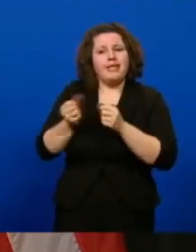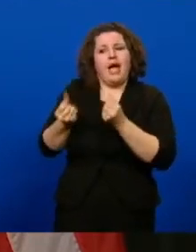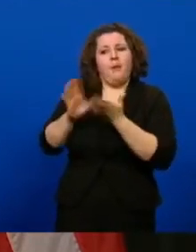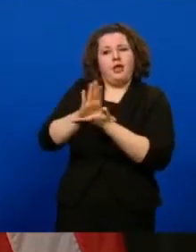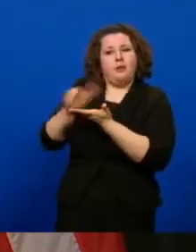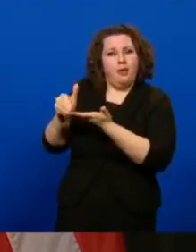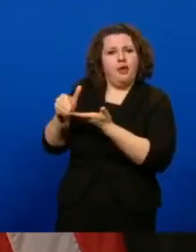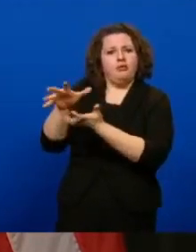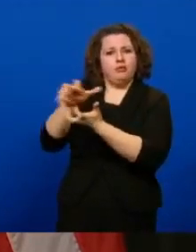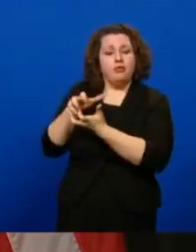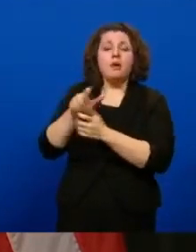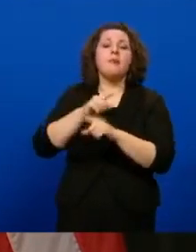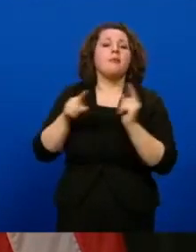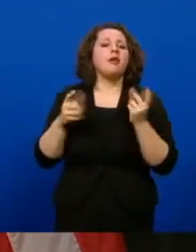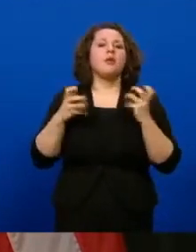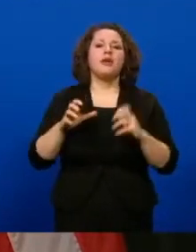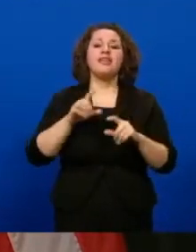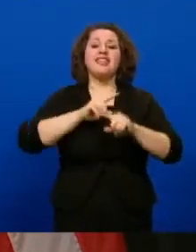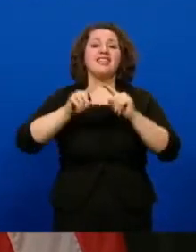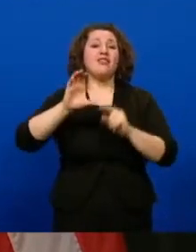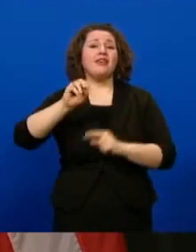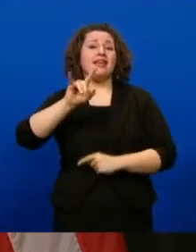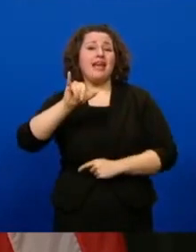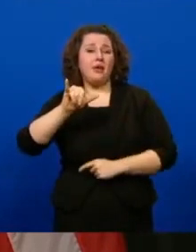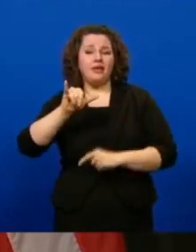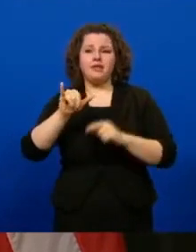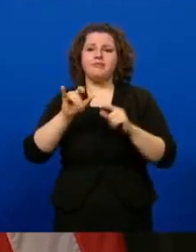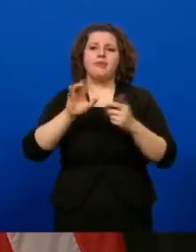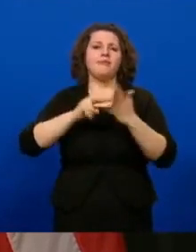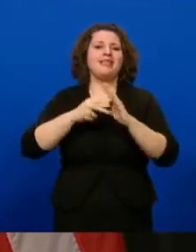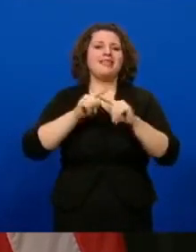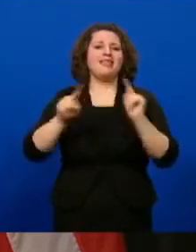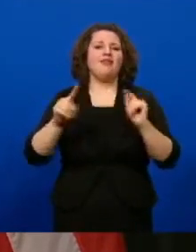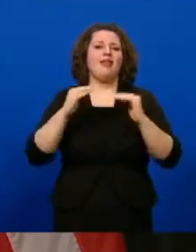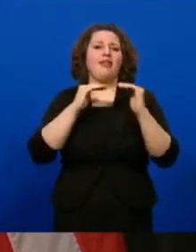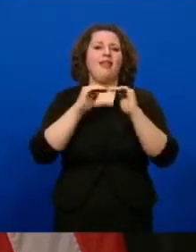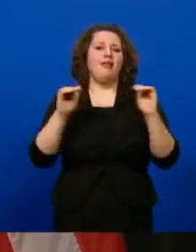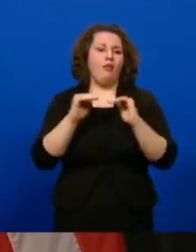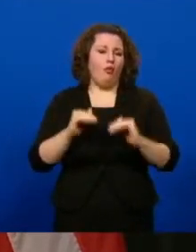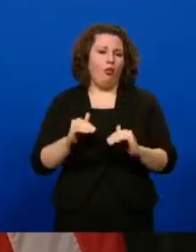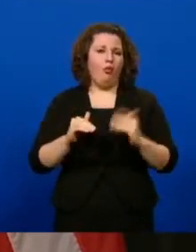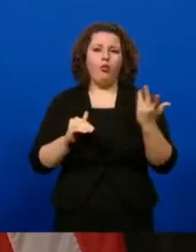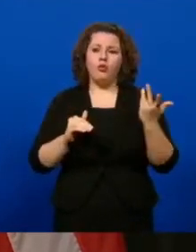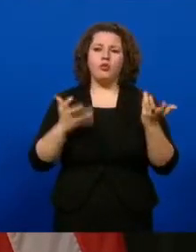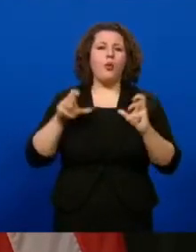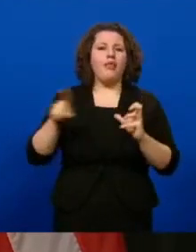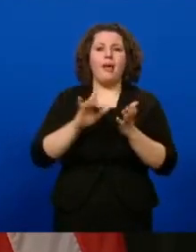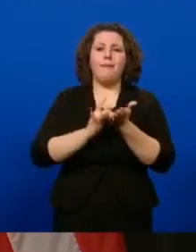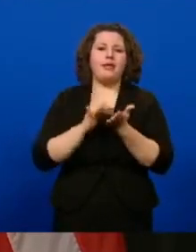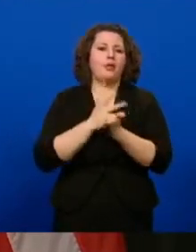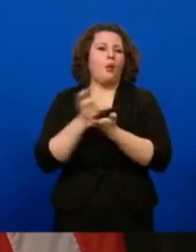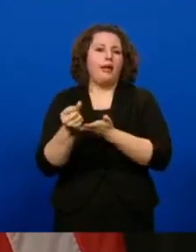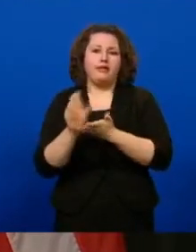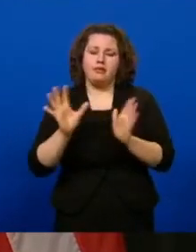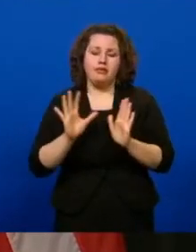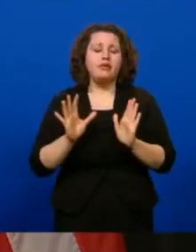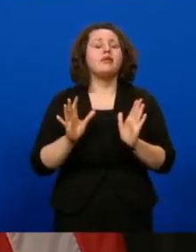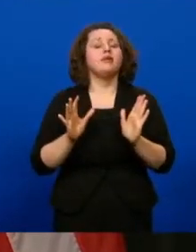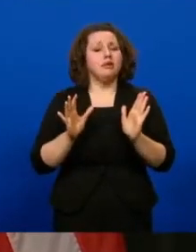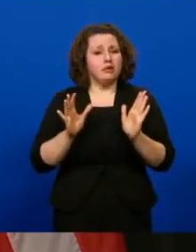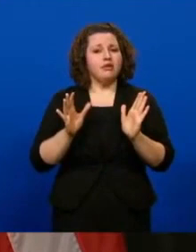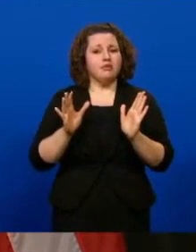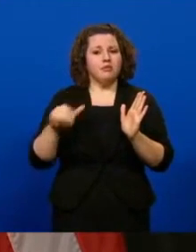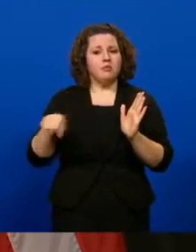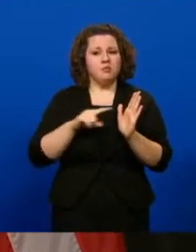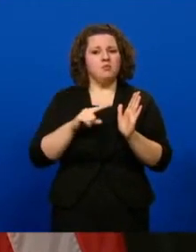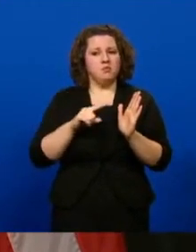what we don't want, different counties will be at different levels. And so we don't want them wasting any of the vaccine. And we want them to know that there